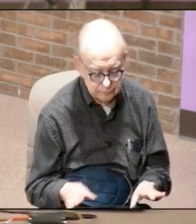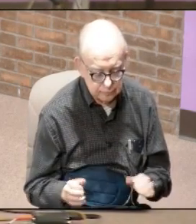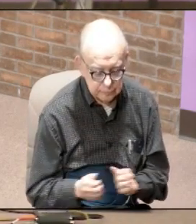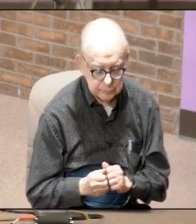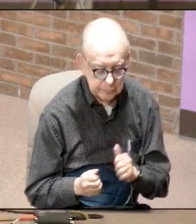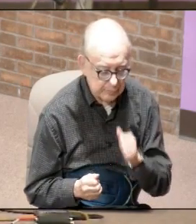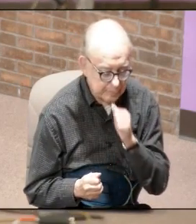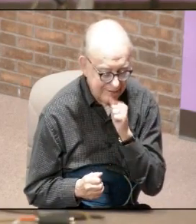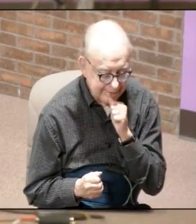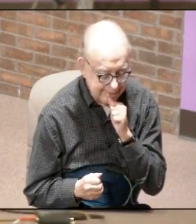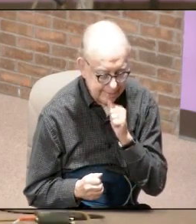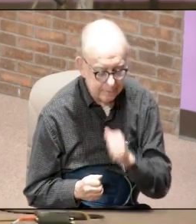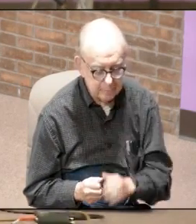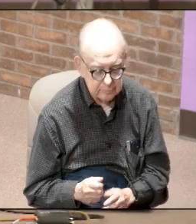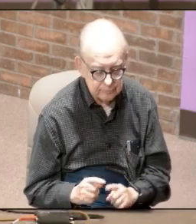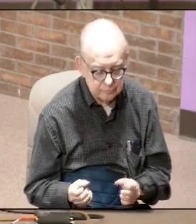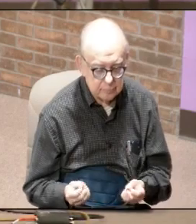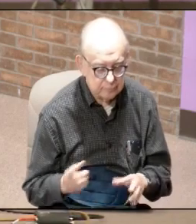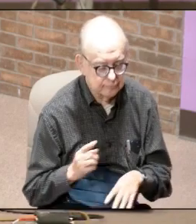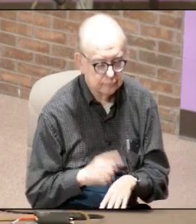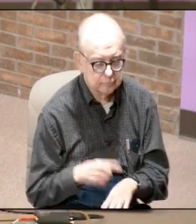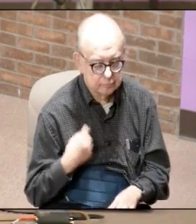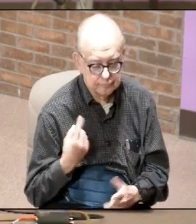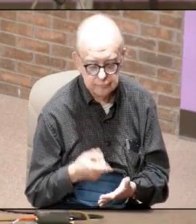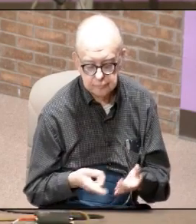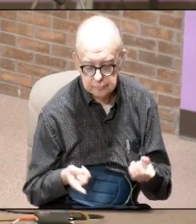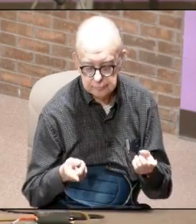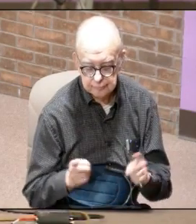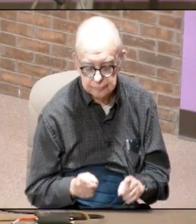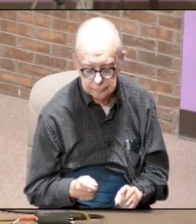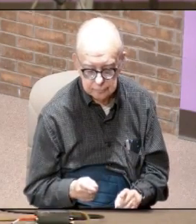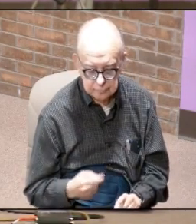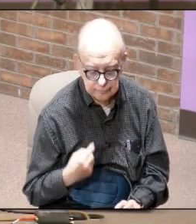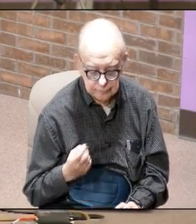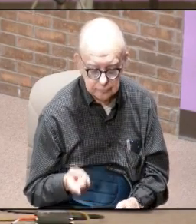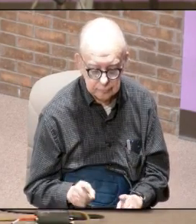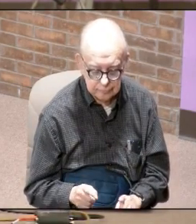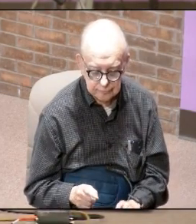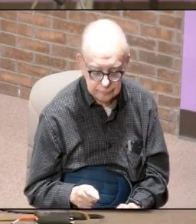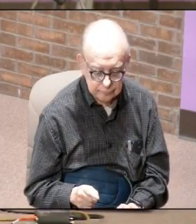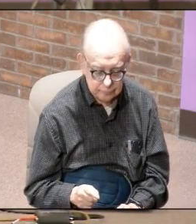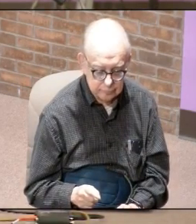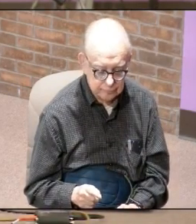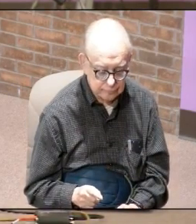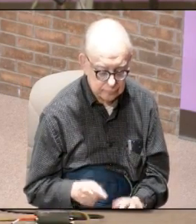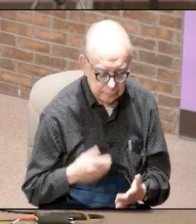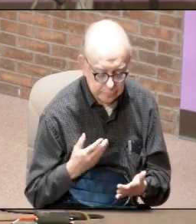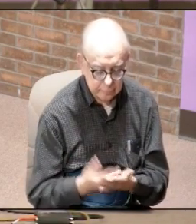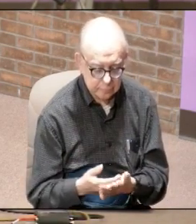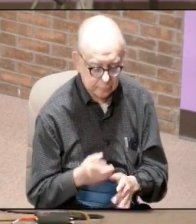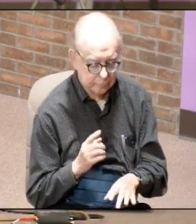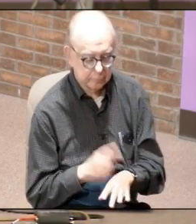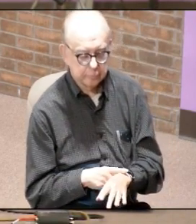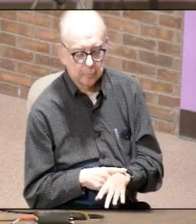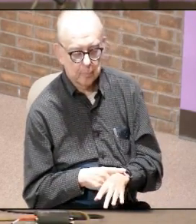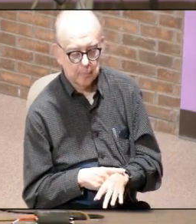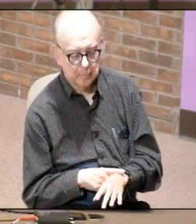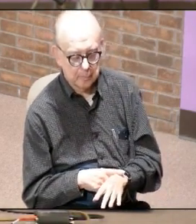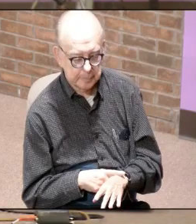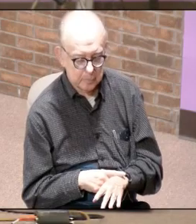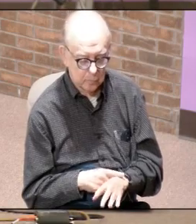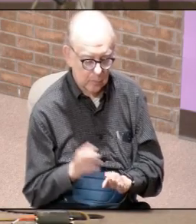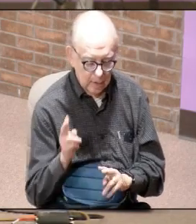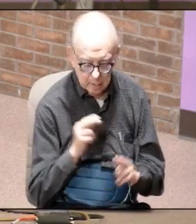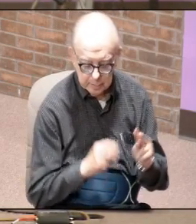it with patience patience but so many times what happens is when we when we hit these roads in these trials